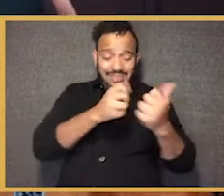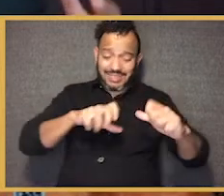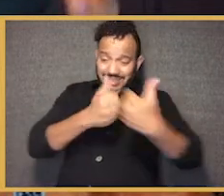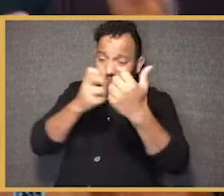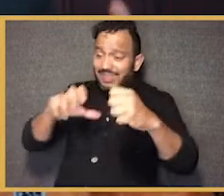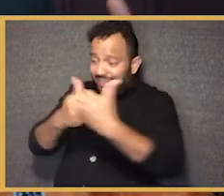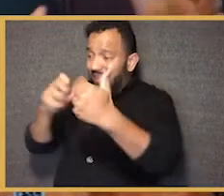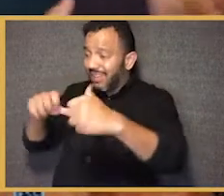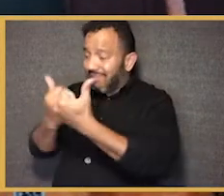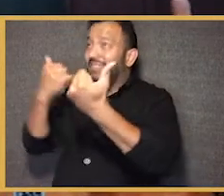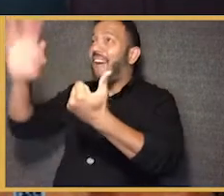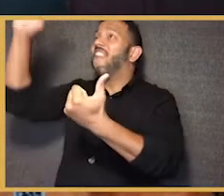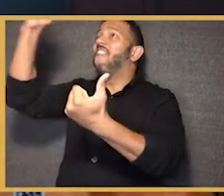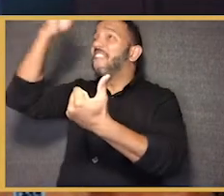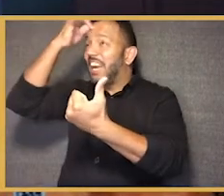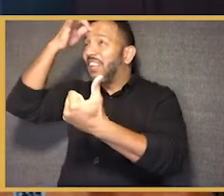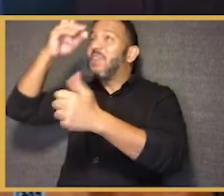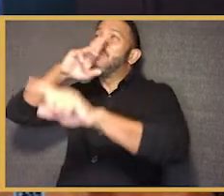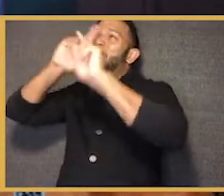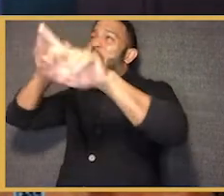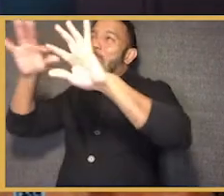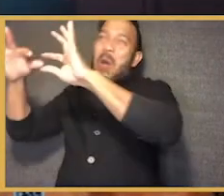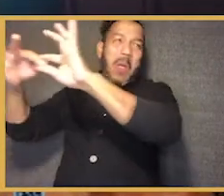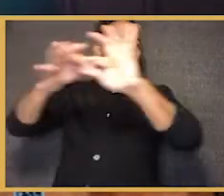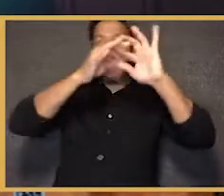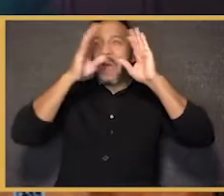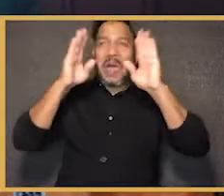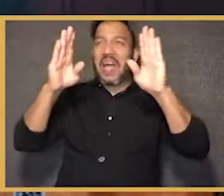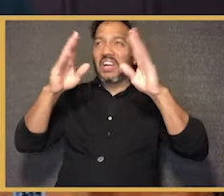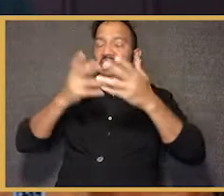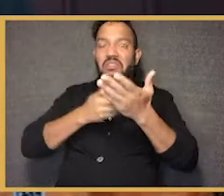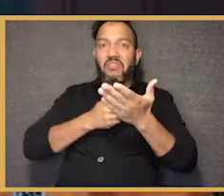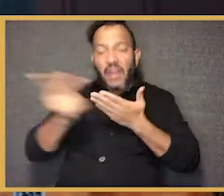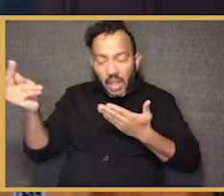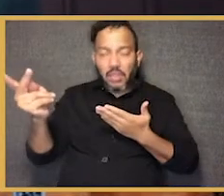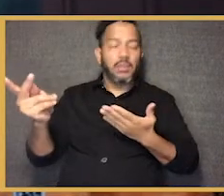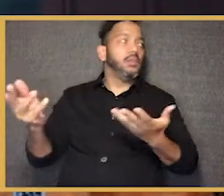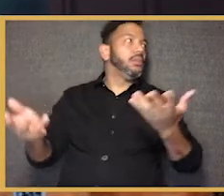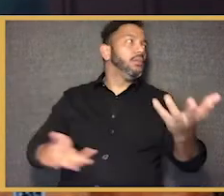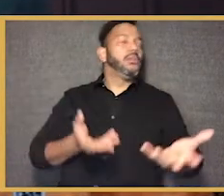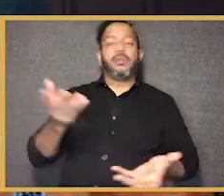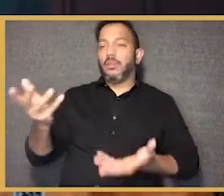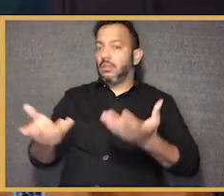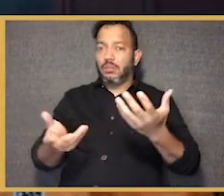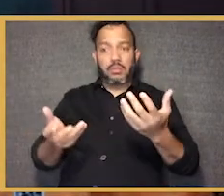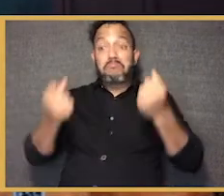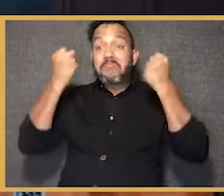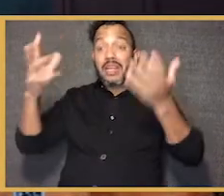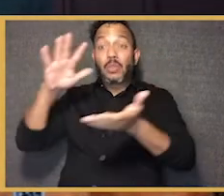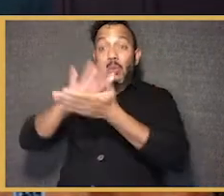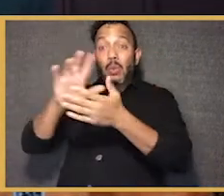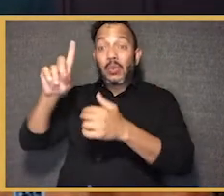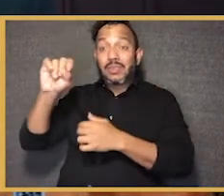challenges. And because we don't have a coherent federal response to the pandemic, we're going to see those challenges extend into this school year as many